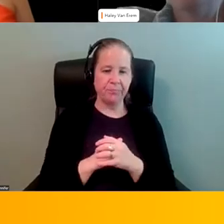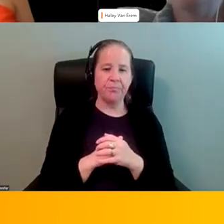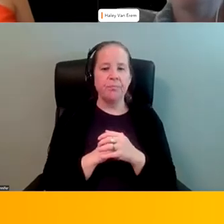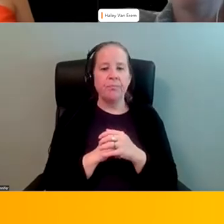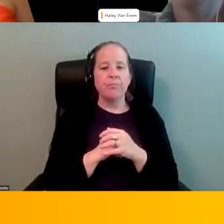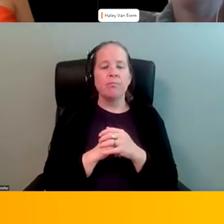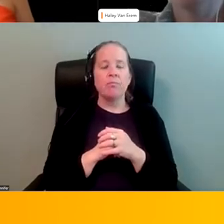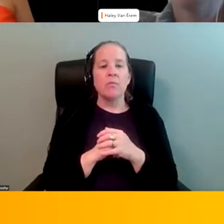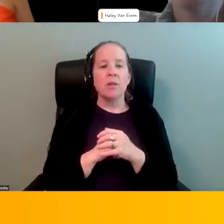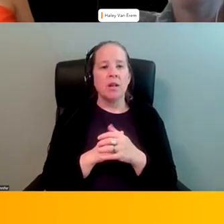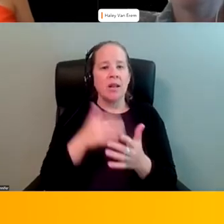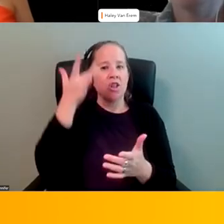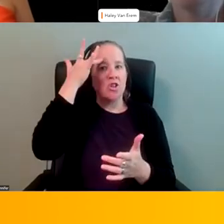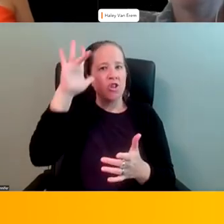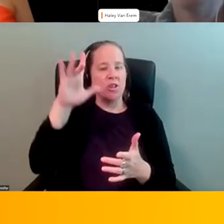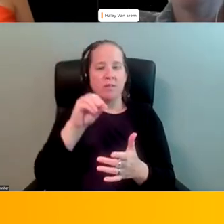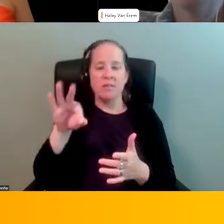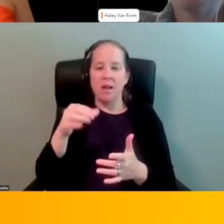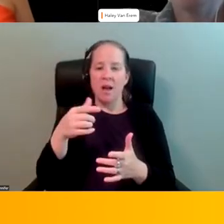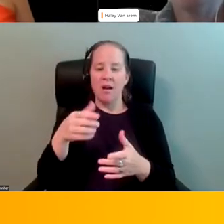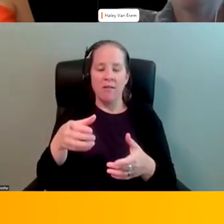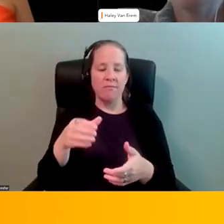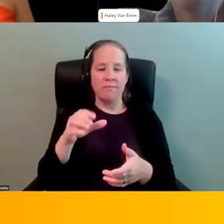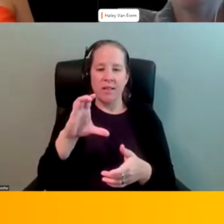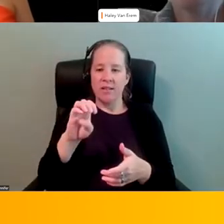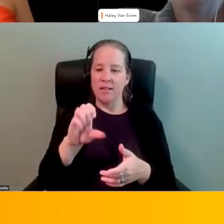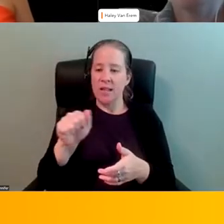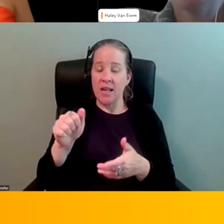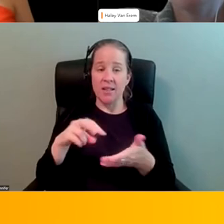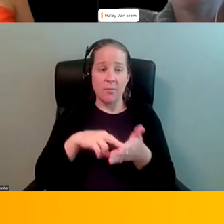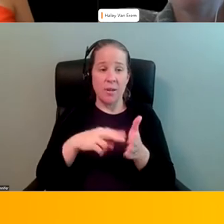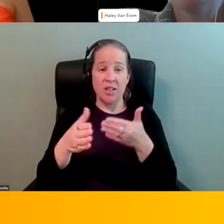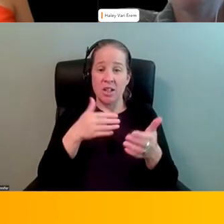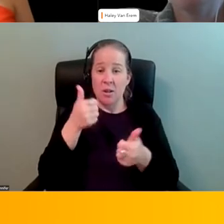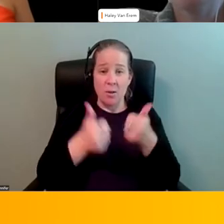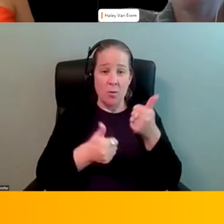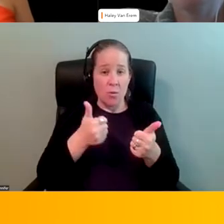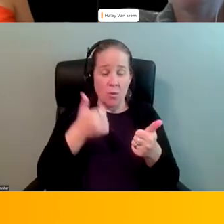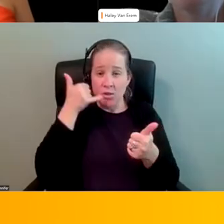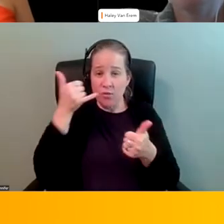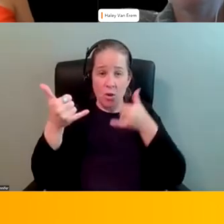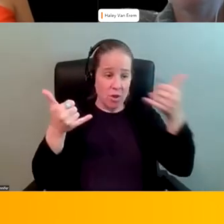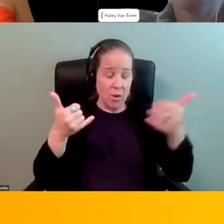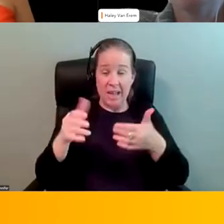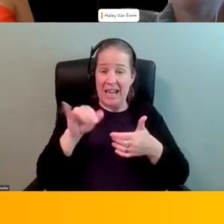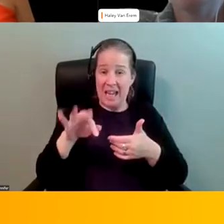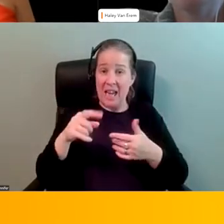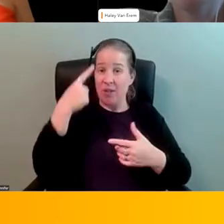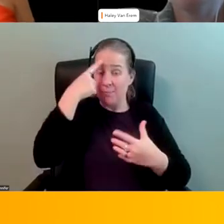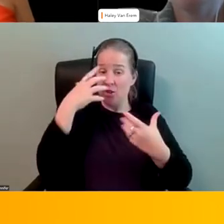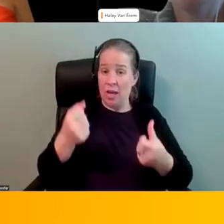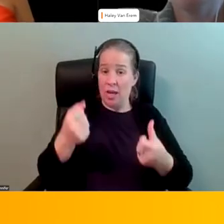the genius of sessa is that it says it doesn't matter what number somebody calls if it's mental health you get a mental health response